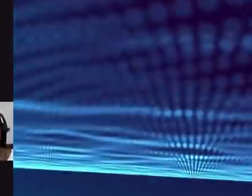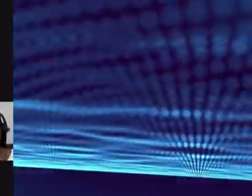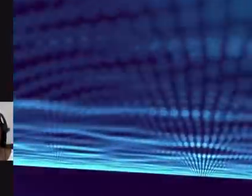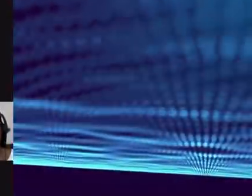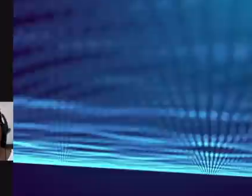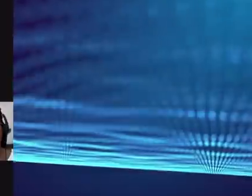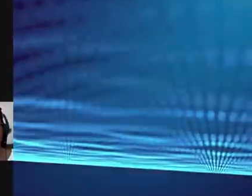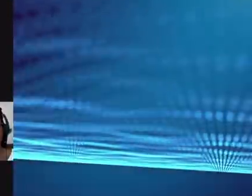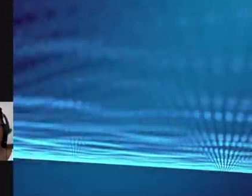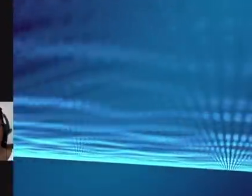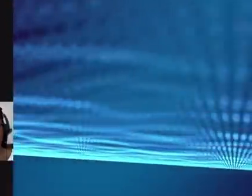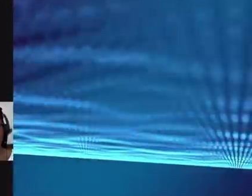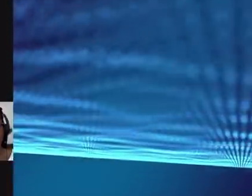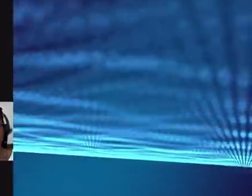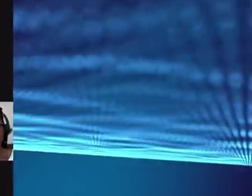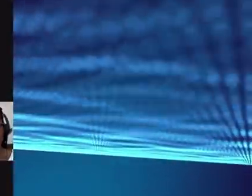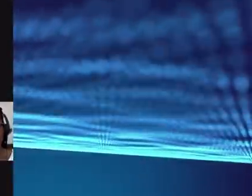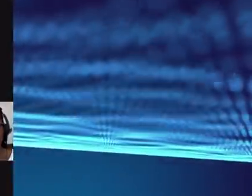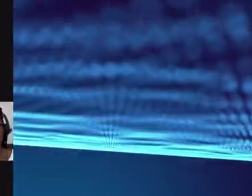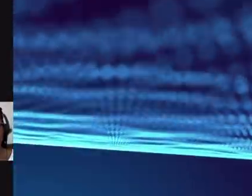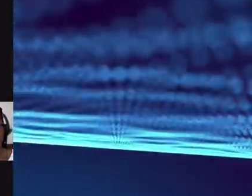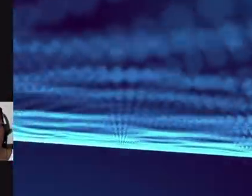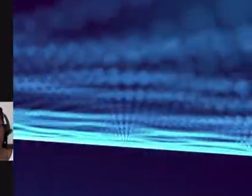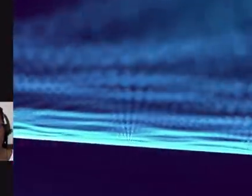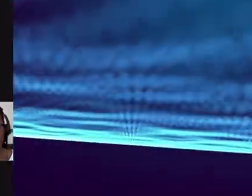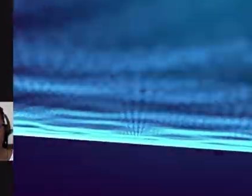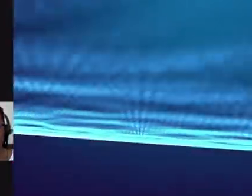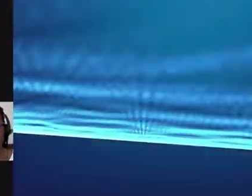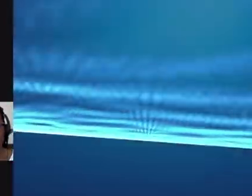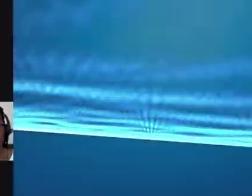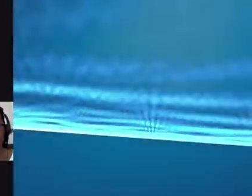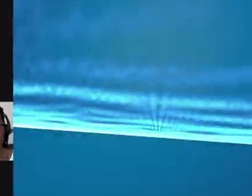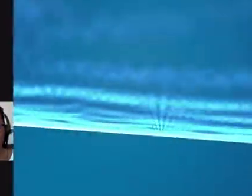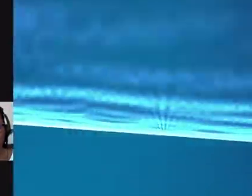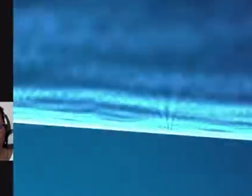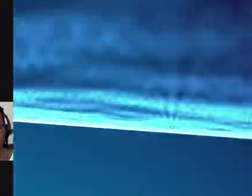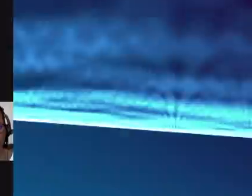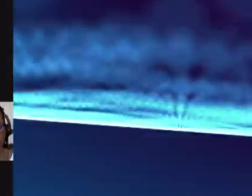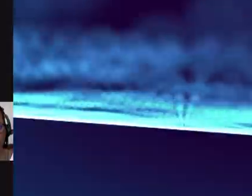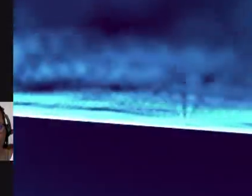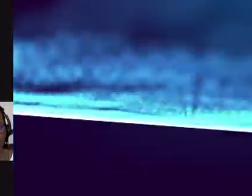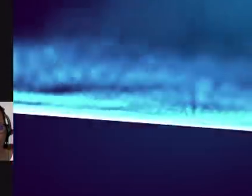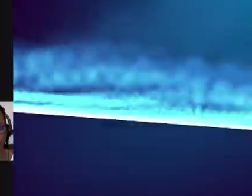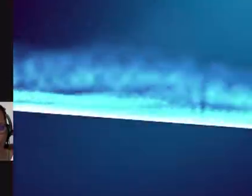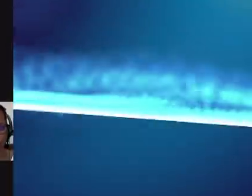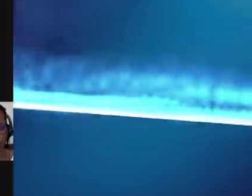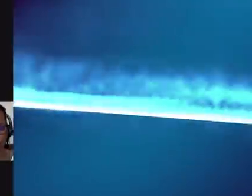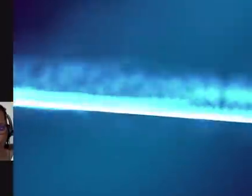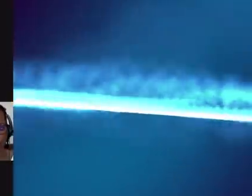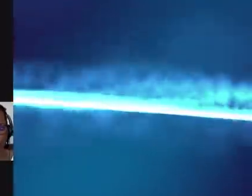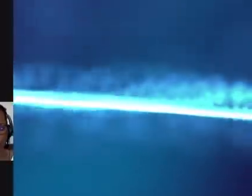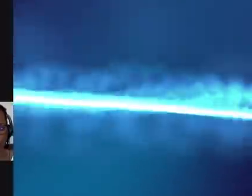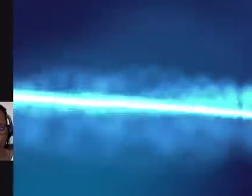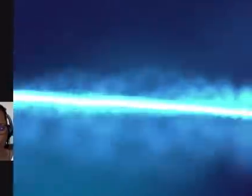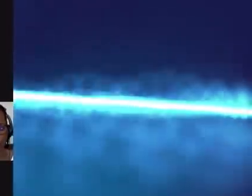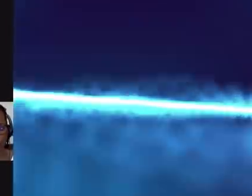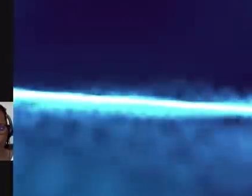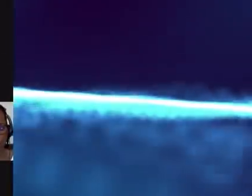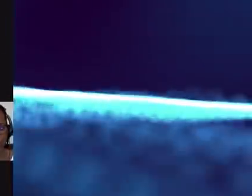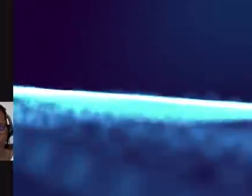September. And then we would have said that we expect something around the...